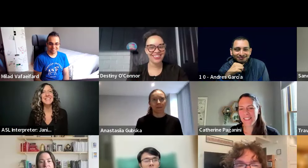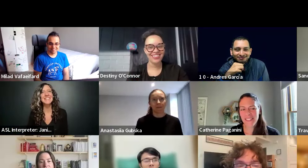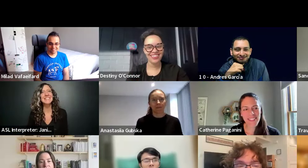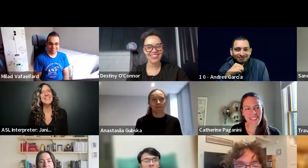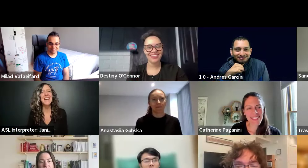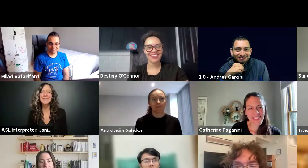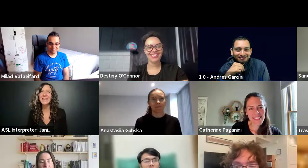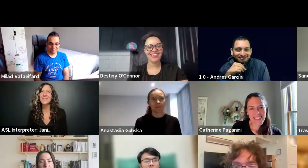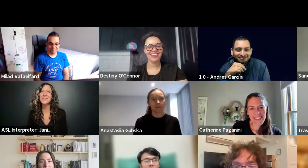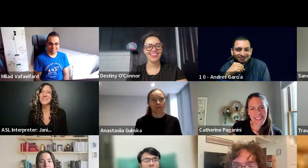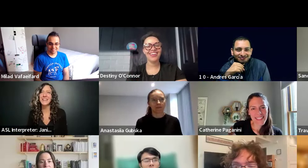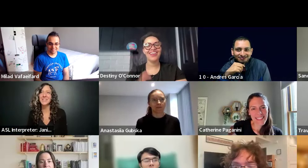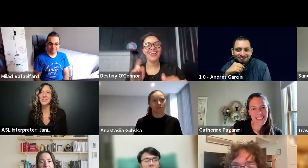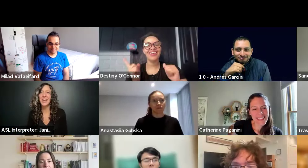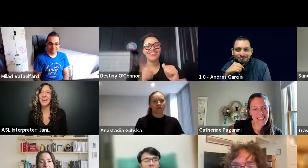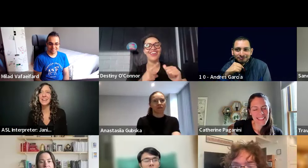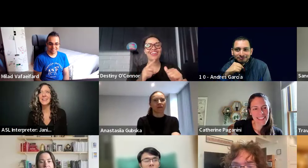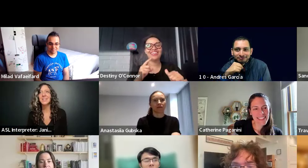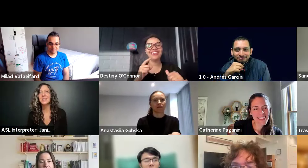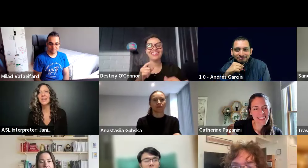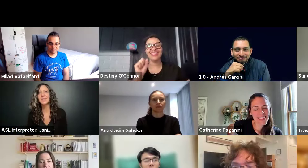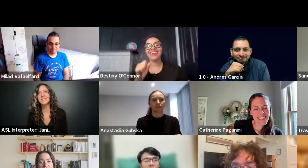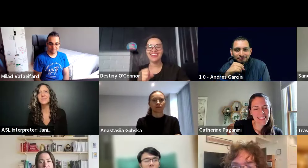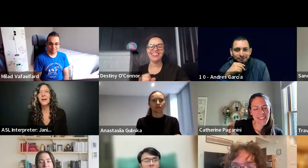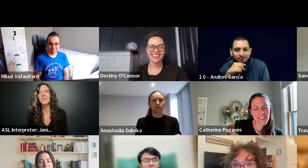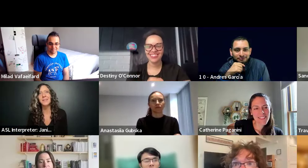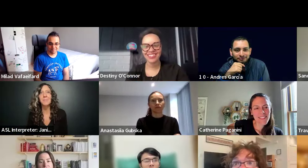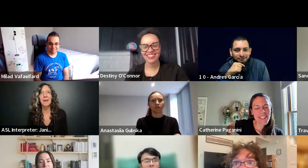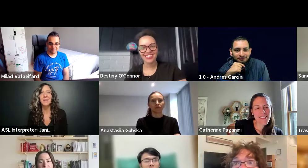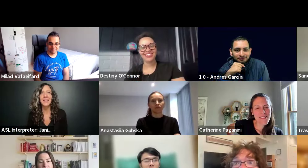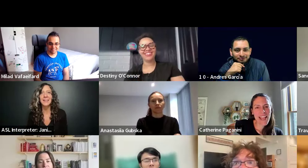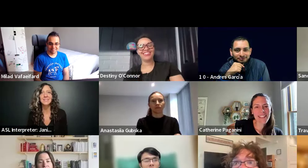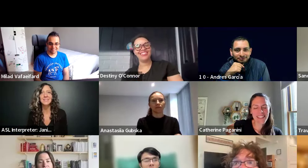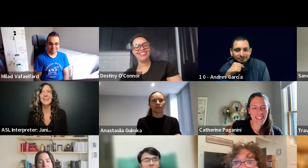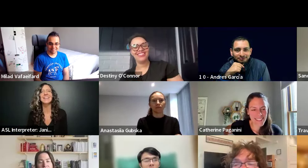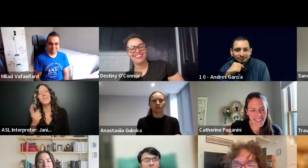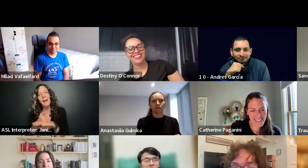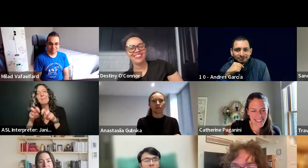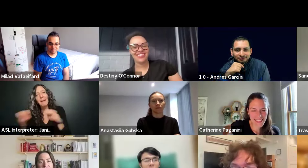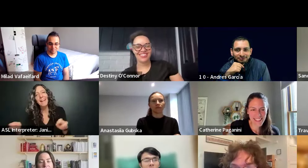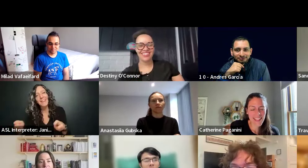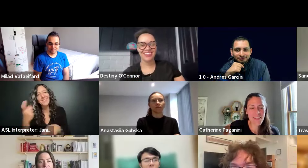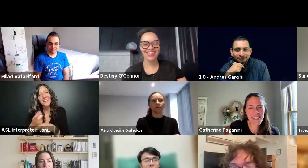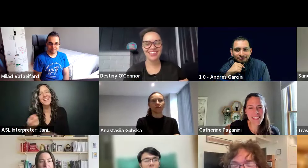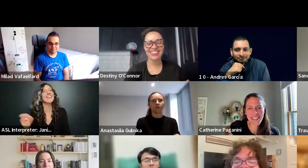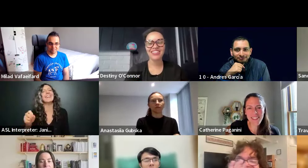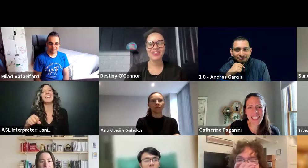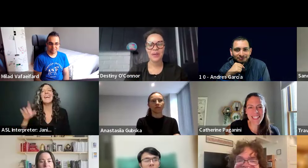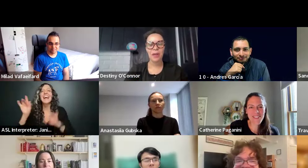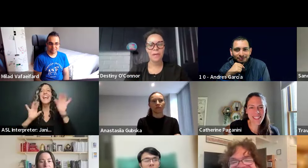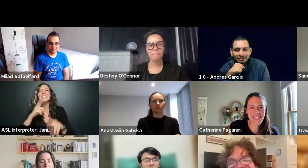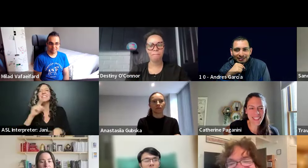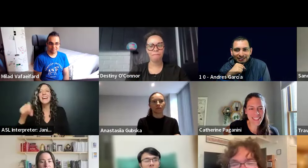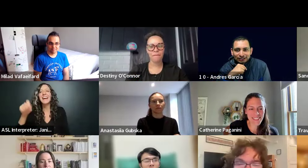time. Yeah. was because Ian make it. Yeah. was the talk couldn't make That was like